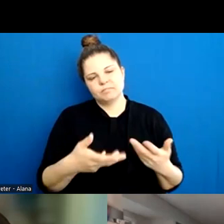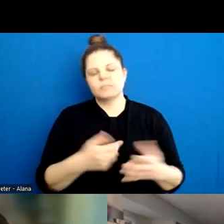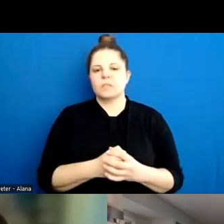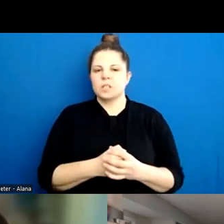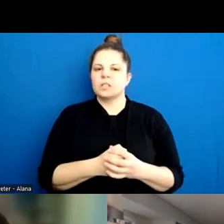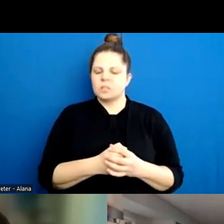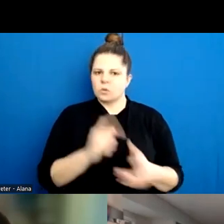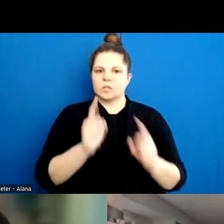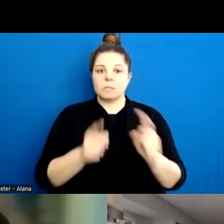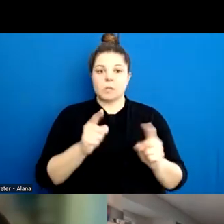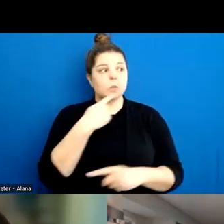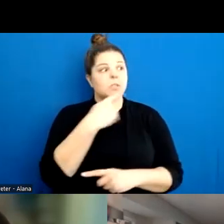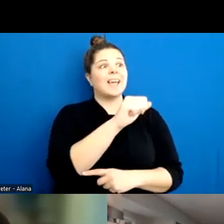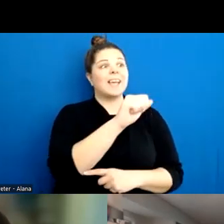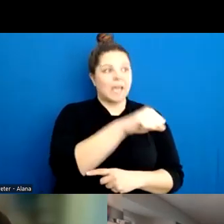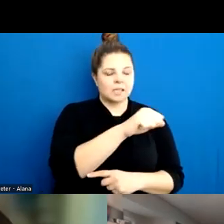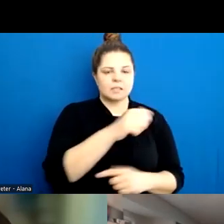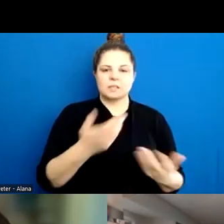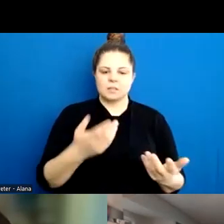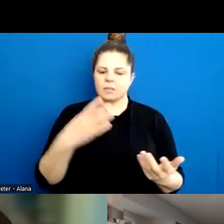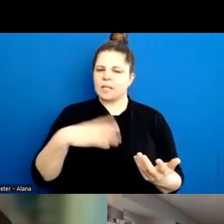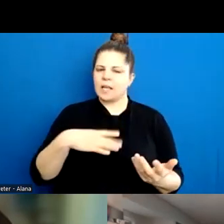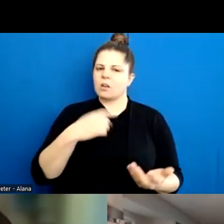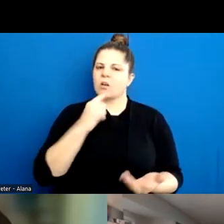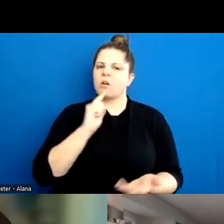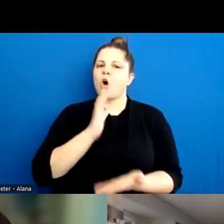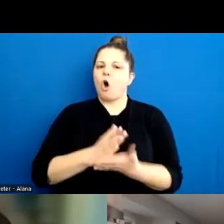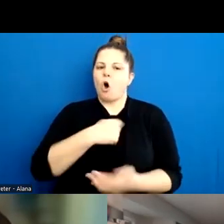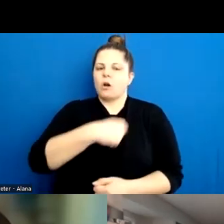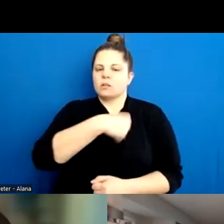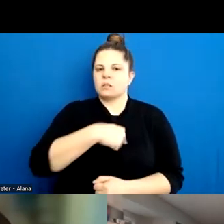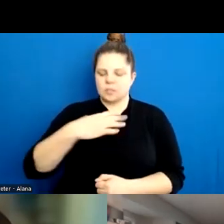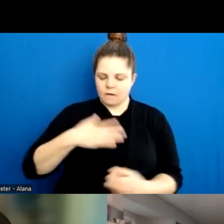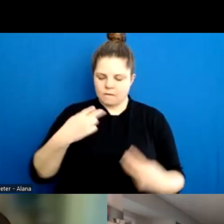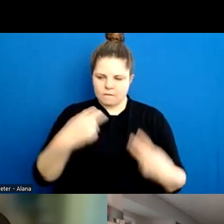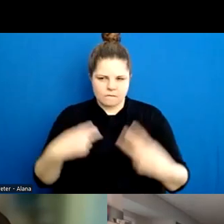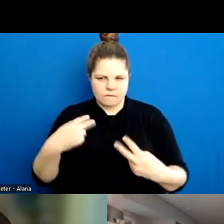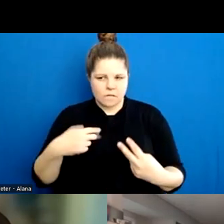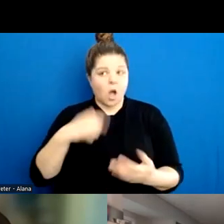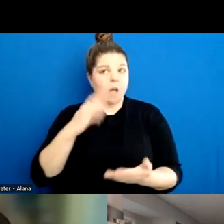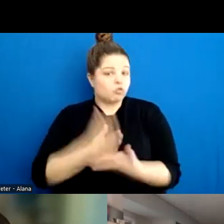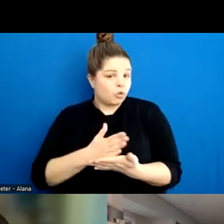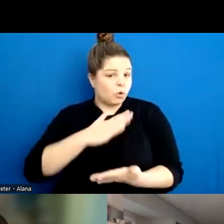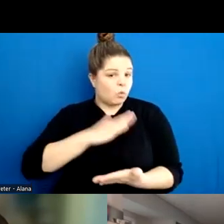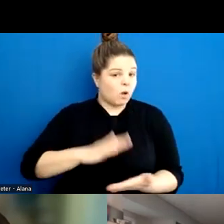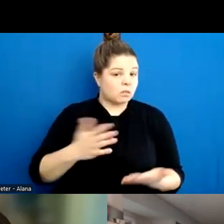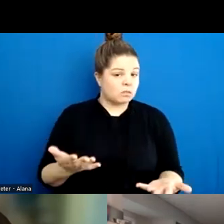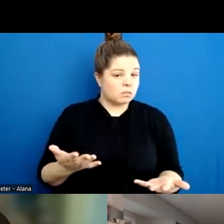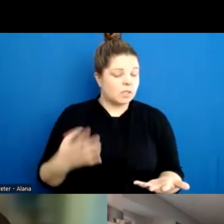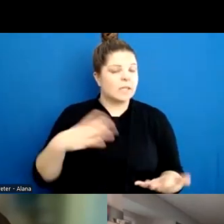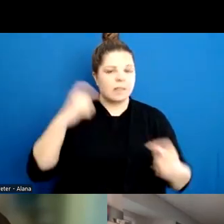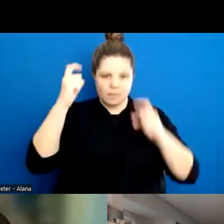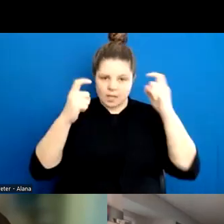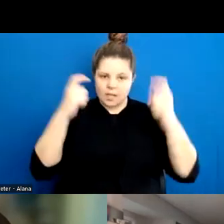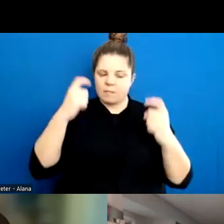verbally, being truthful even to yourself, is all part of being able to kind of step yourself through what